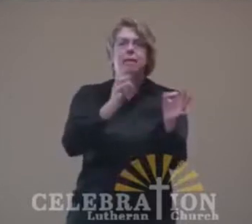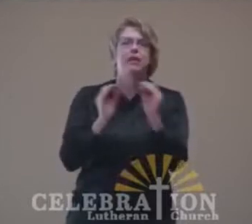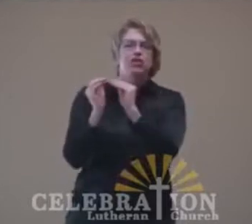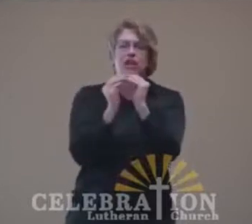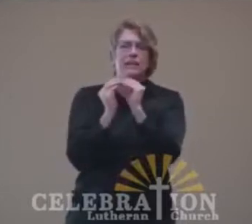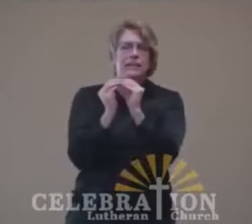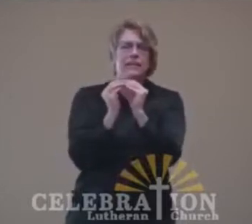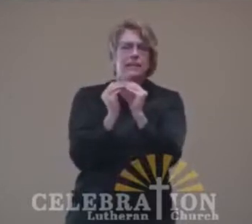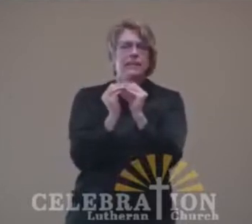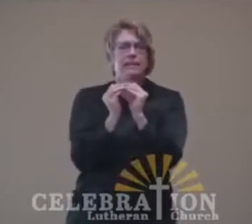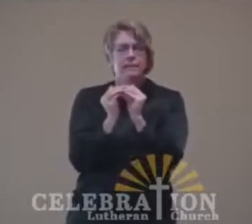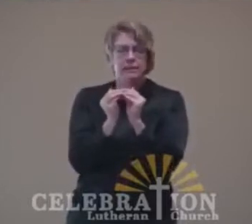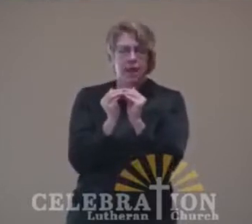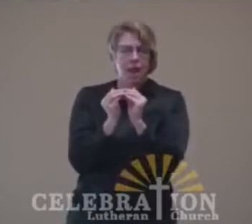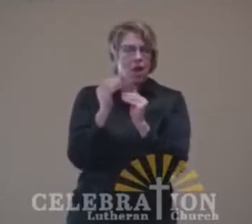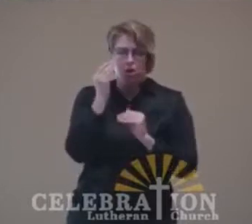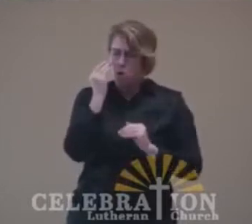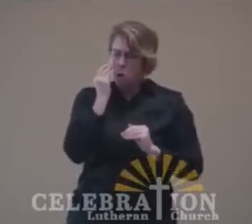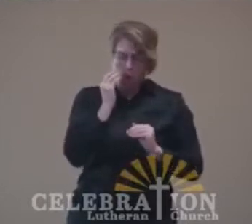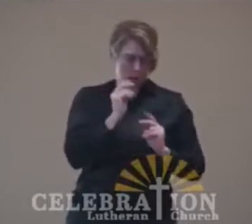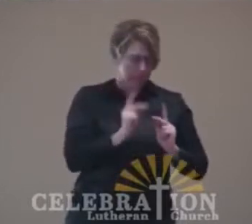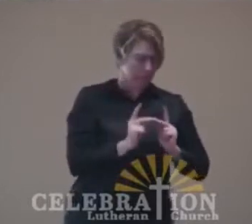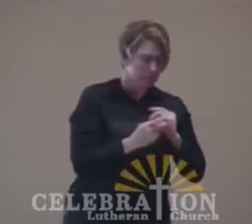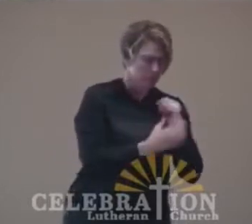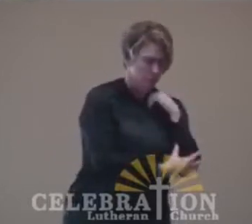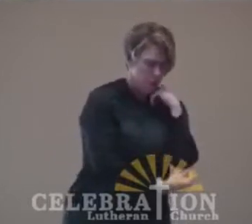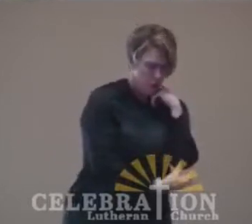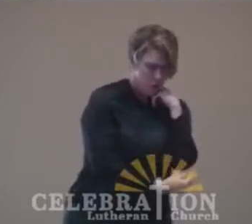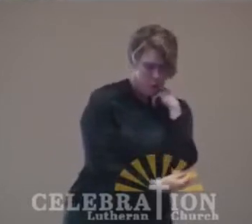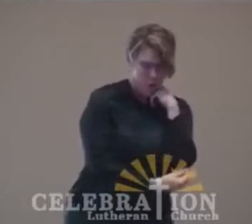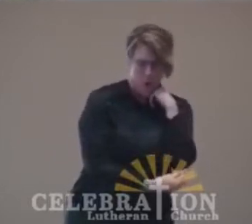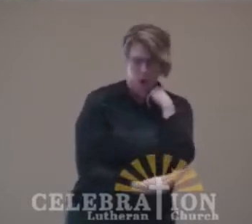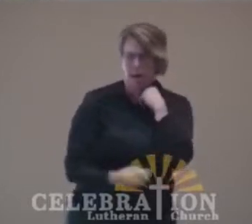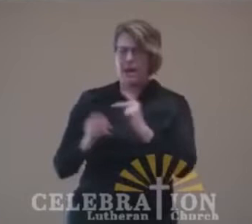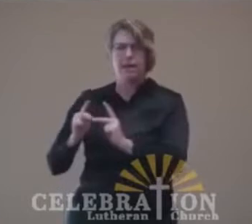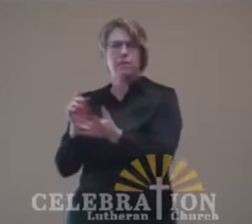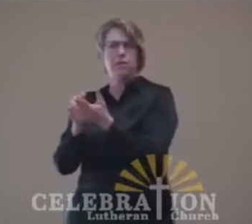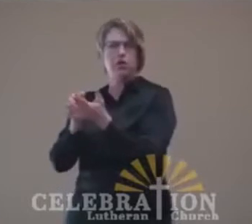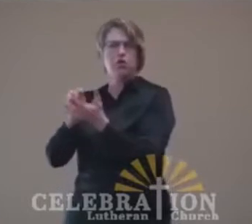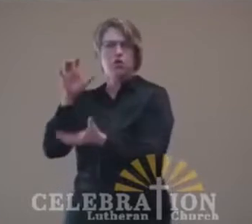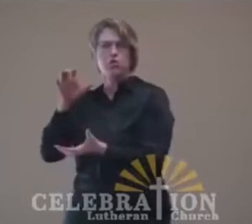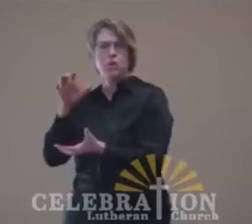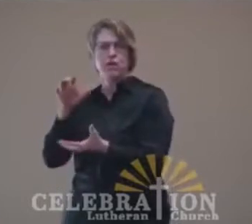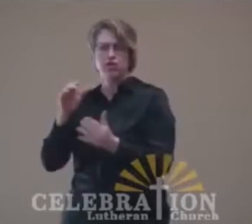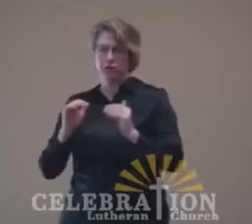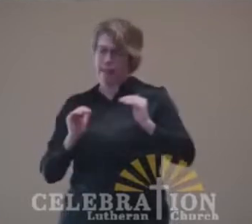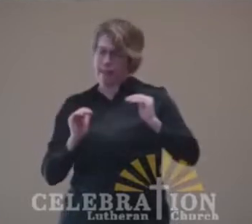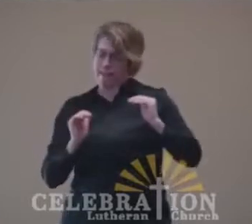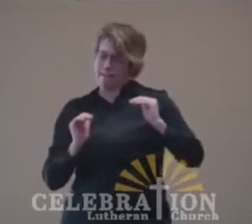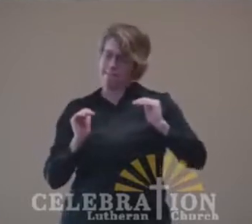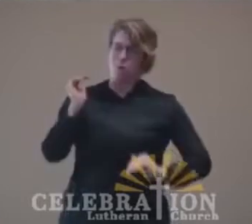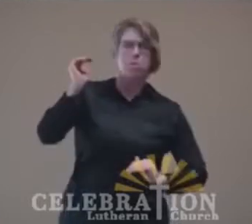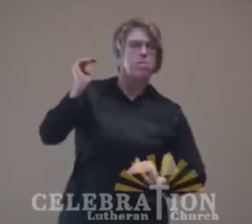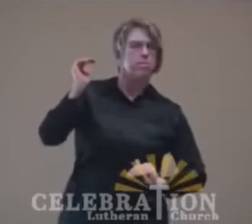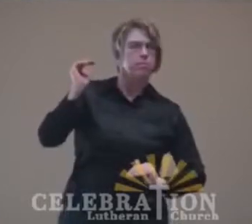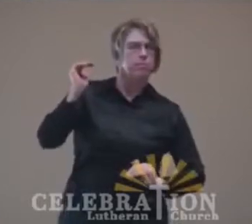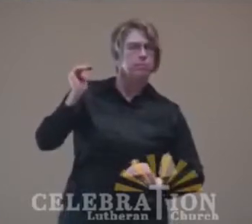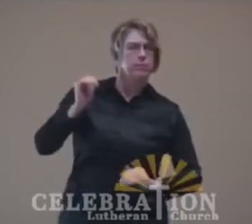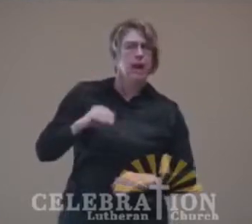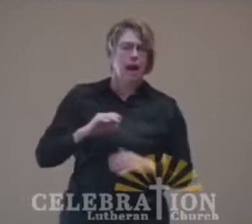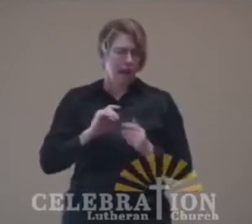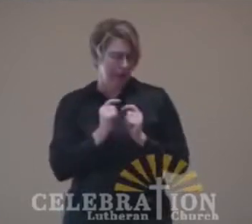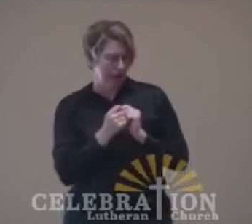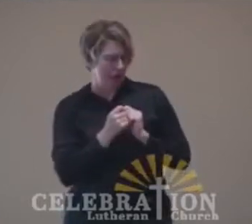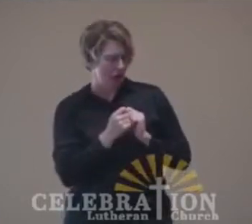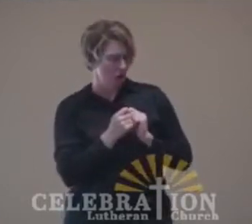It's the vast difference between those who can afford houses and vineyards and those who cannot. It's the treatment